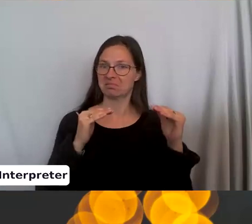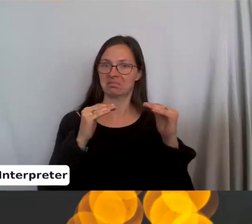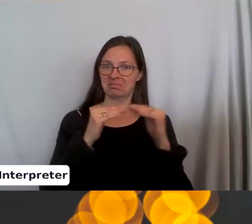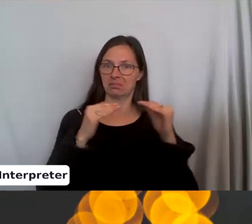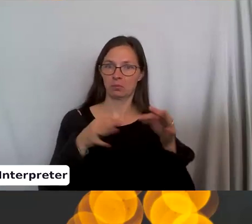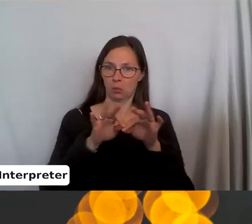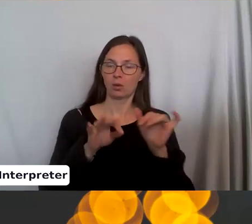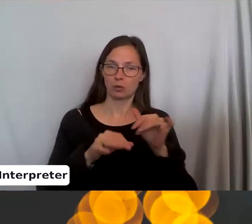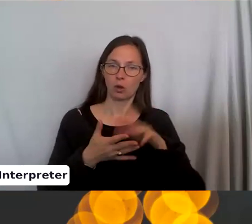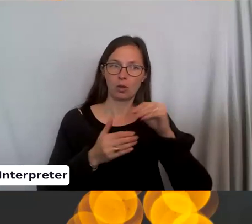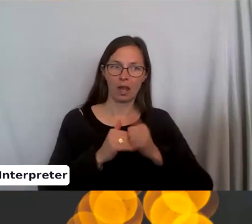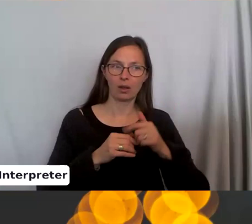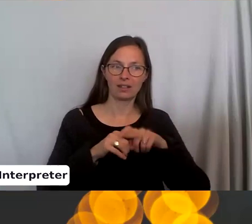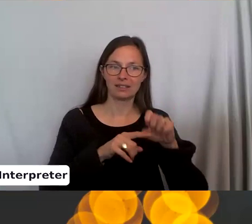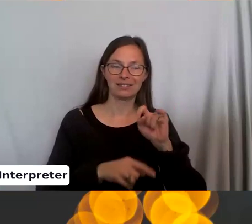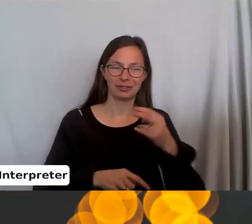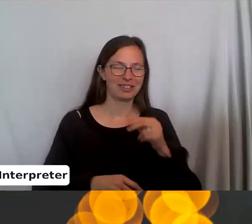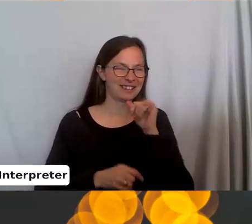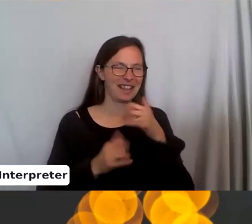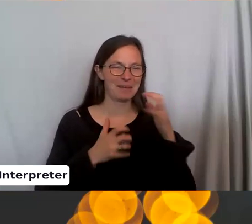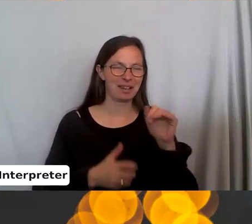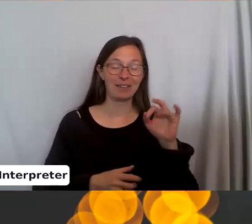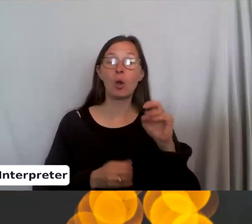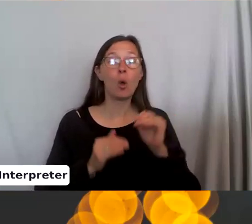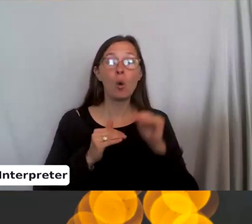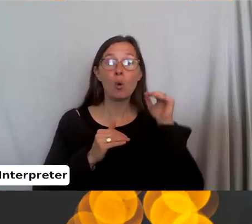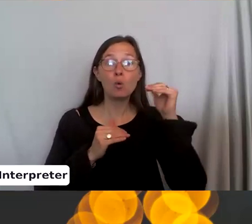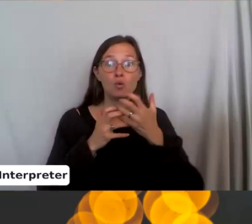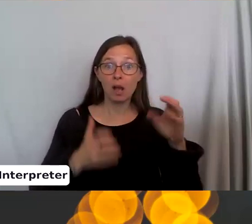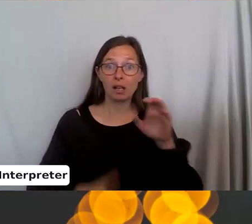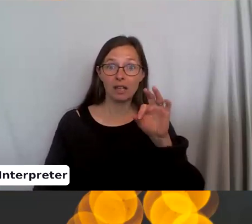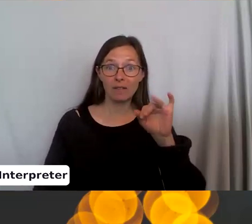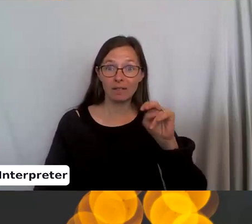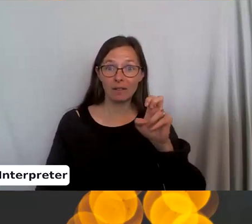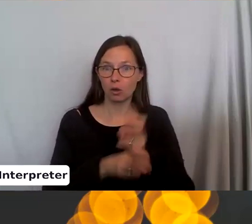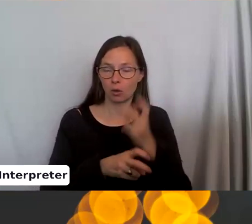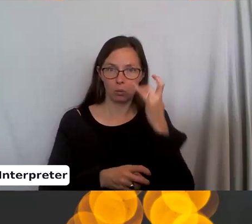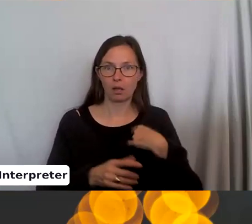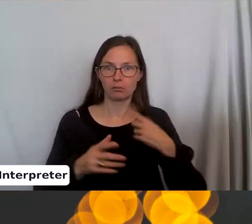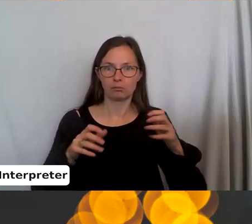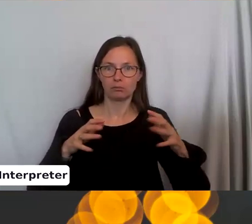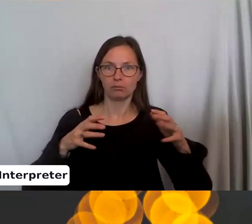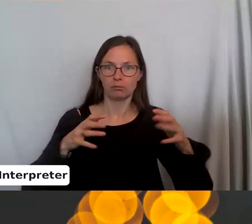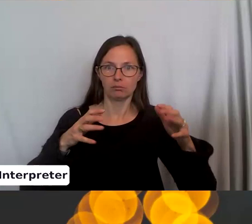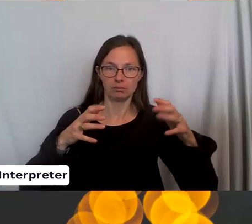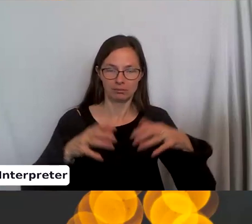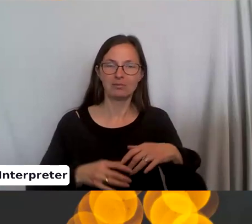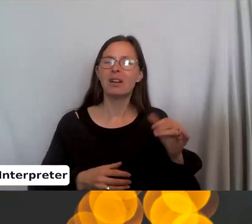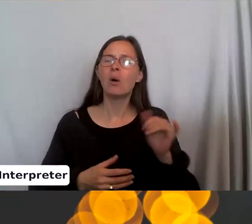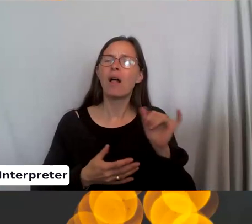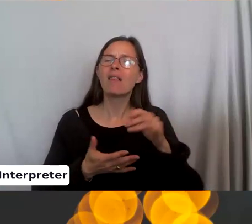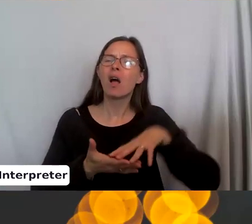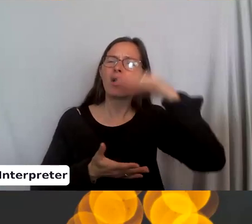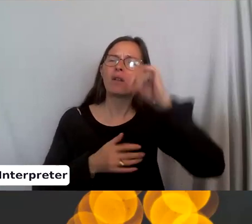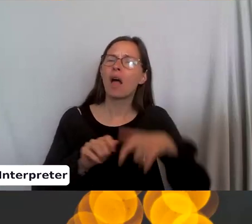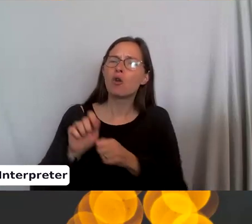and not that much caffeine. Too much caffeine is hard because then my hands would shake. It's, it's, it's, like learning to golf